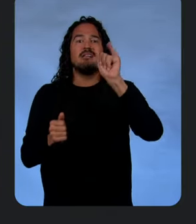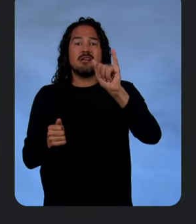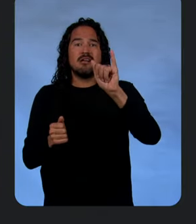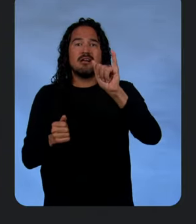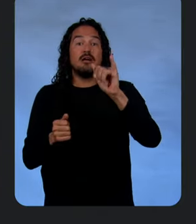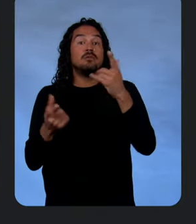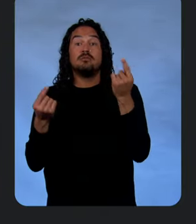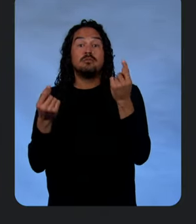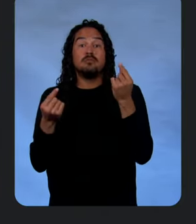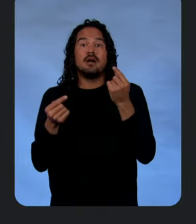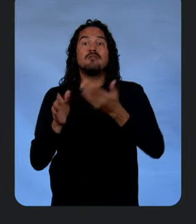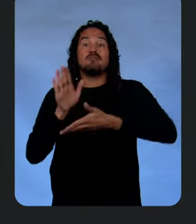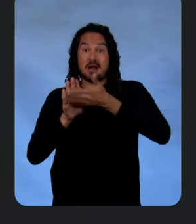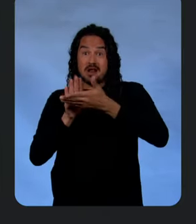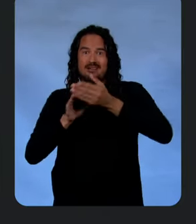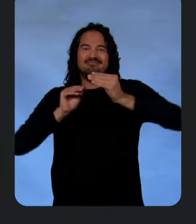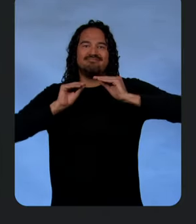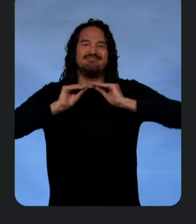Getting things running and deployed.